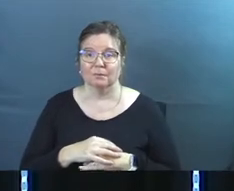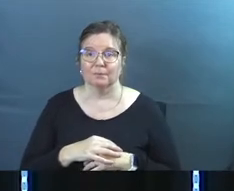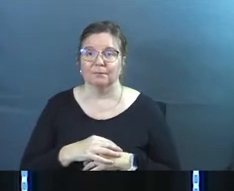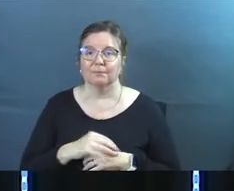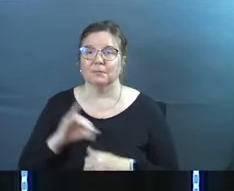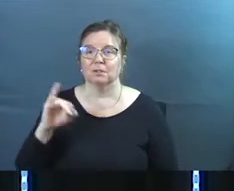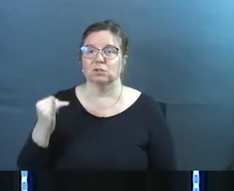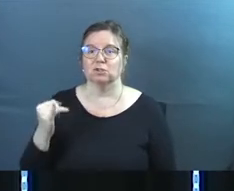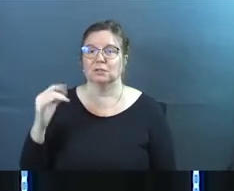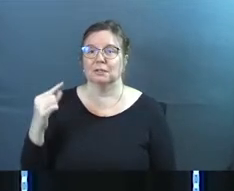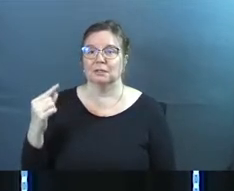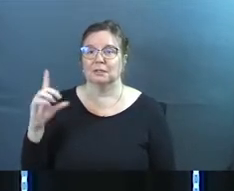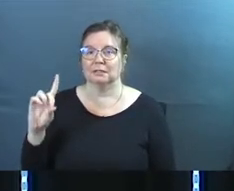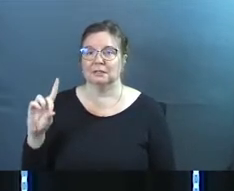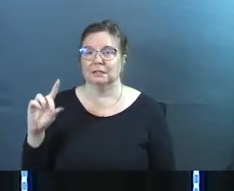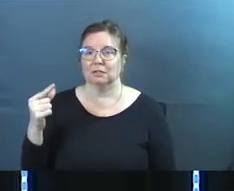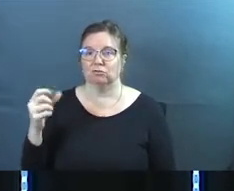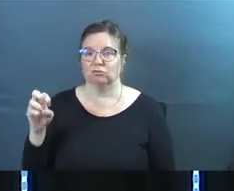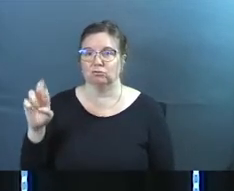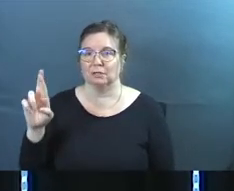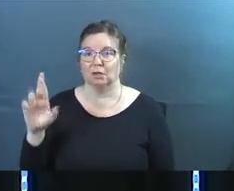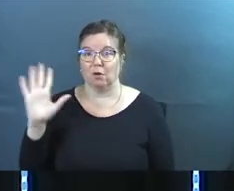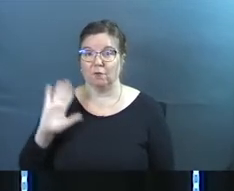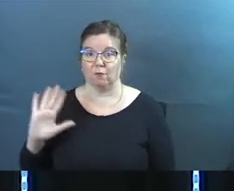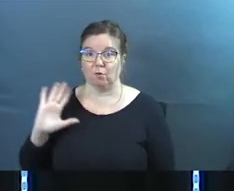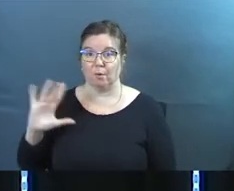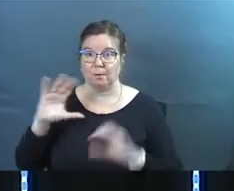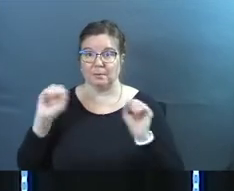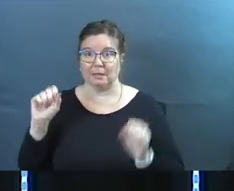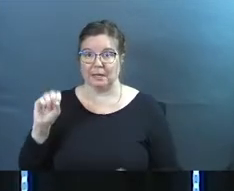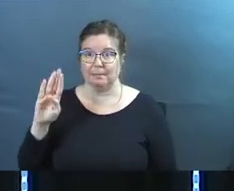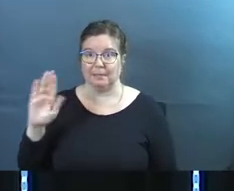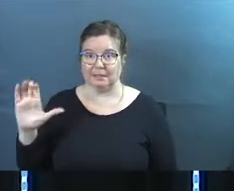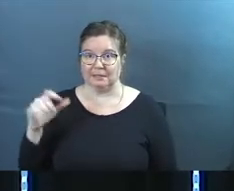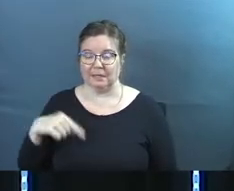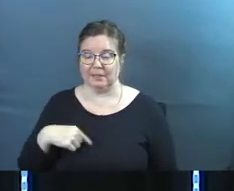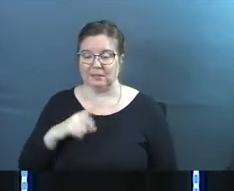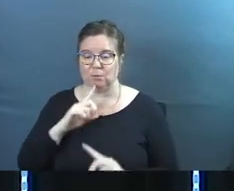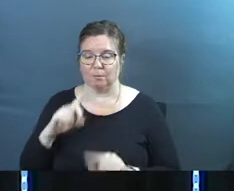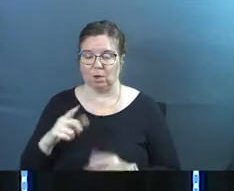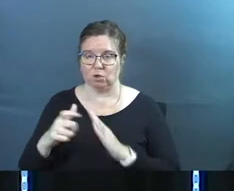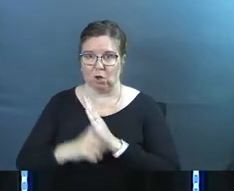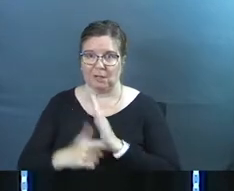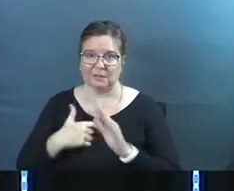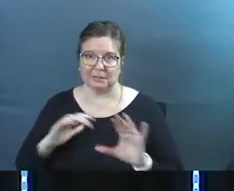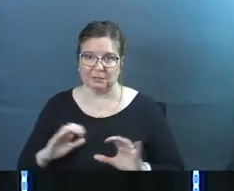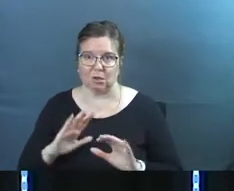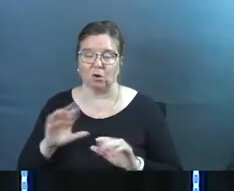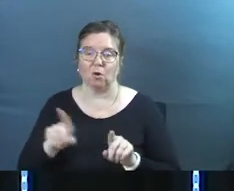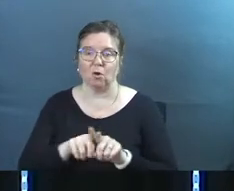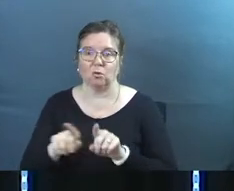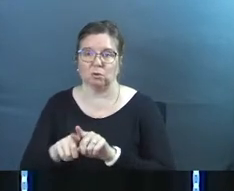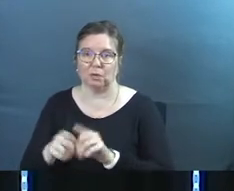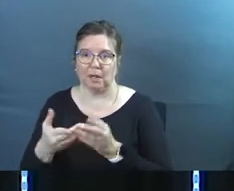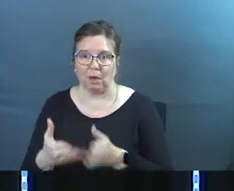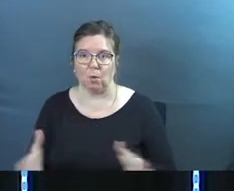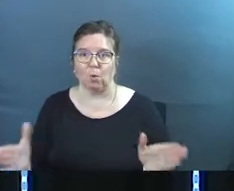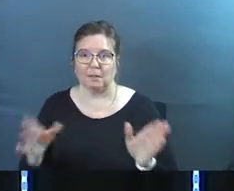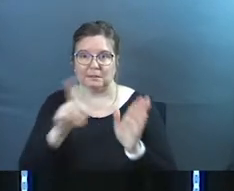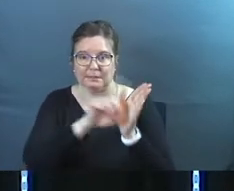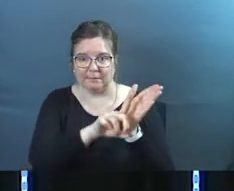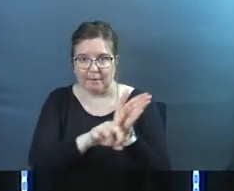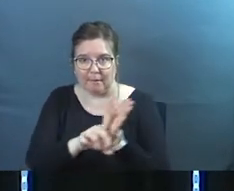J.D. Greer, former president of the SBC, said this in response to the article because they had done also a widespread